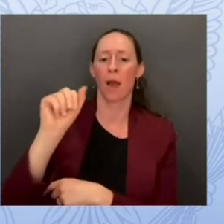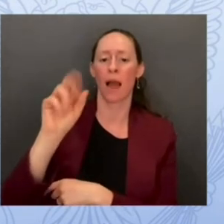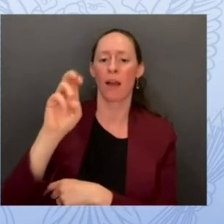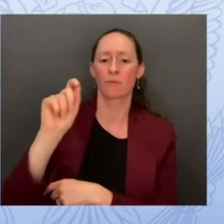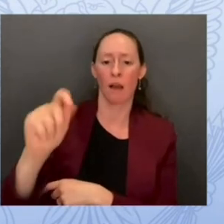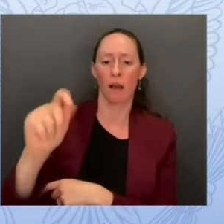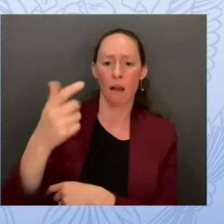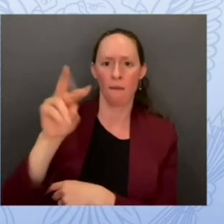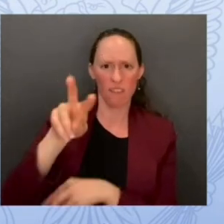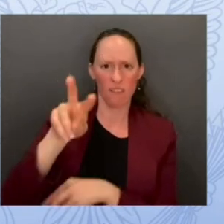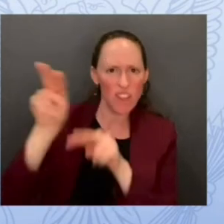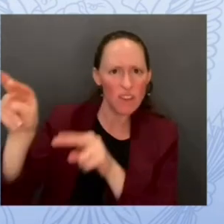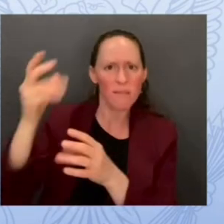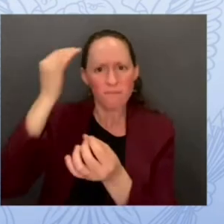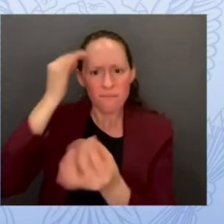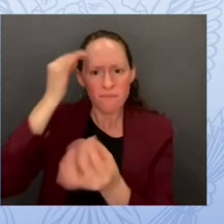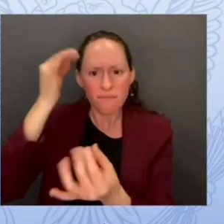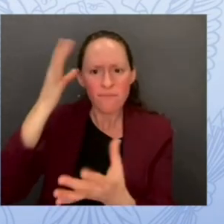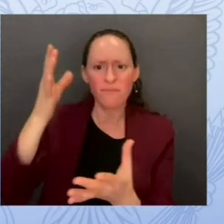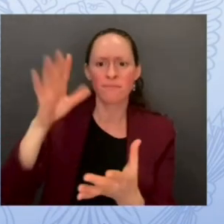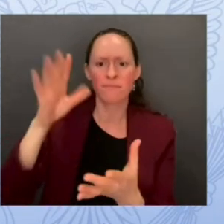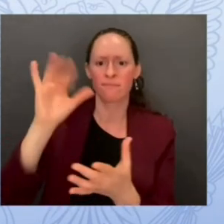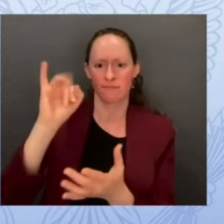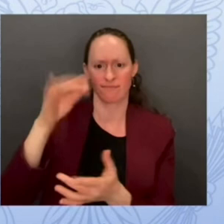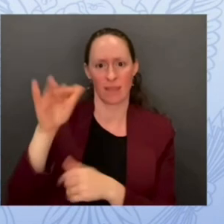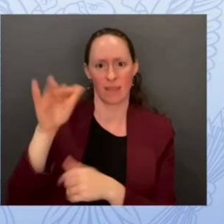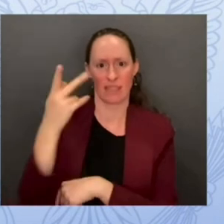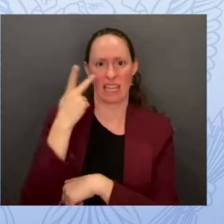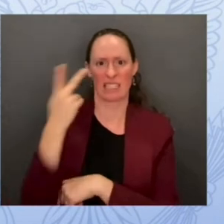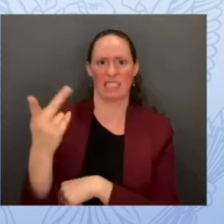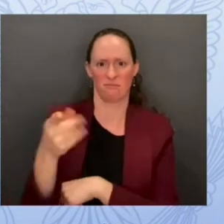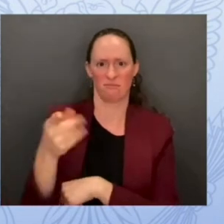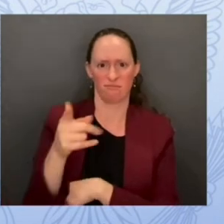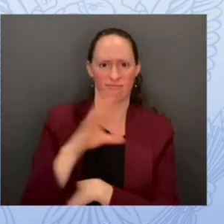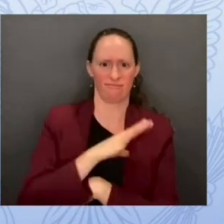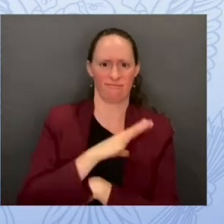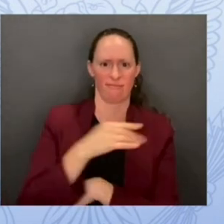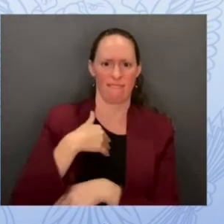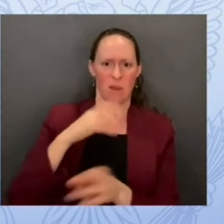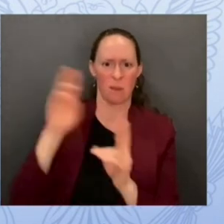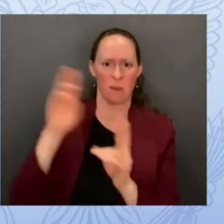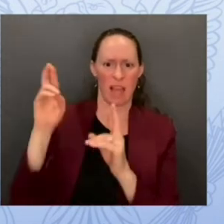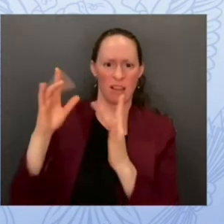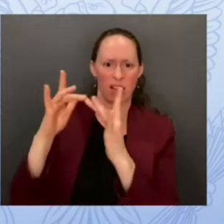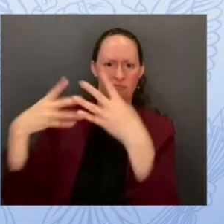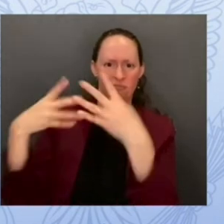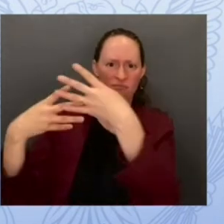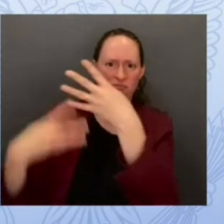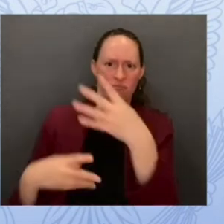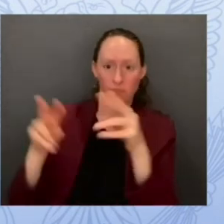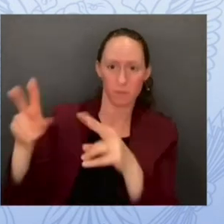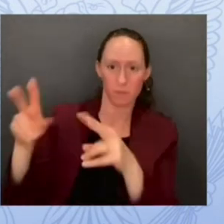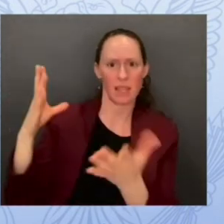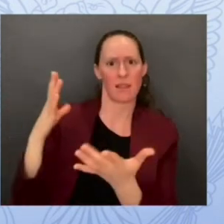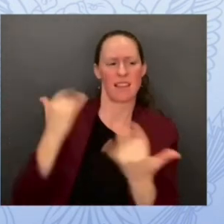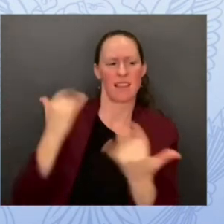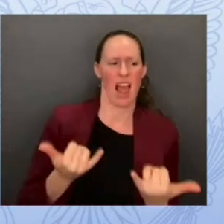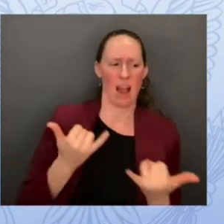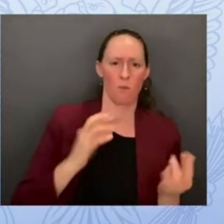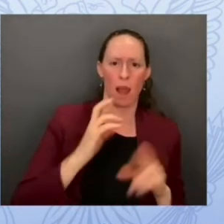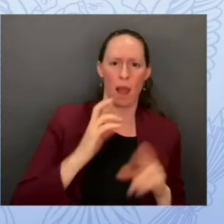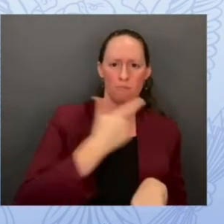that please take a look at it it talks about what to do beforehand what to do if you've been attacked and then how to rebuild afterwards